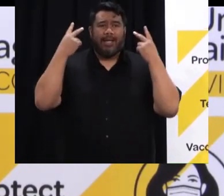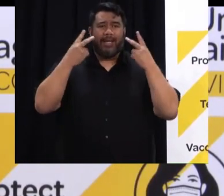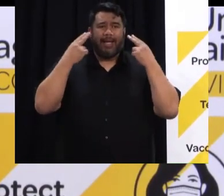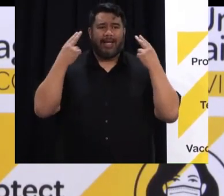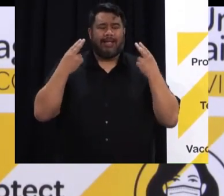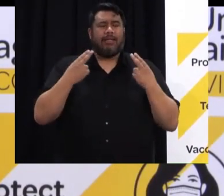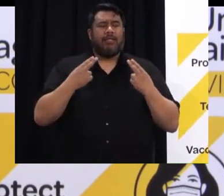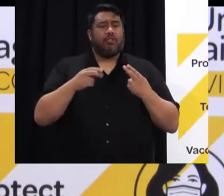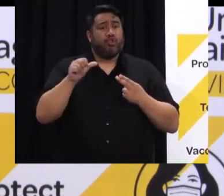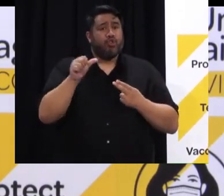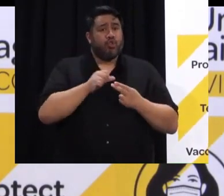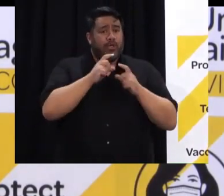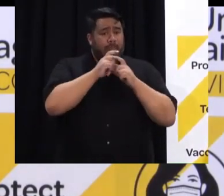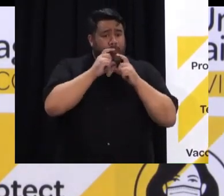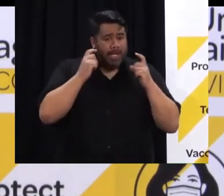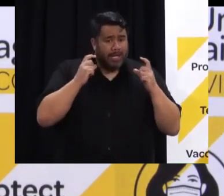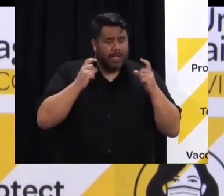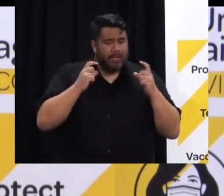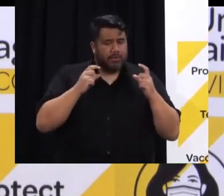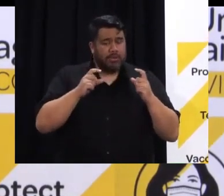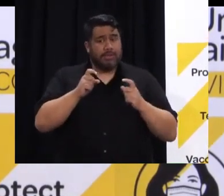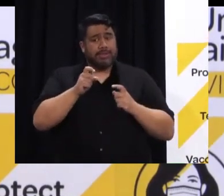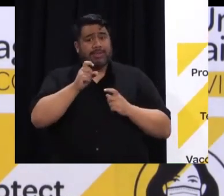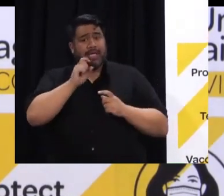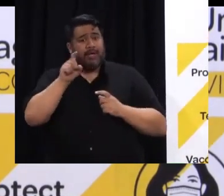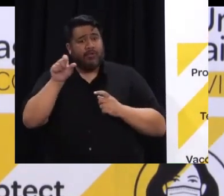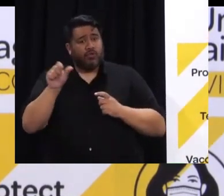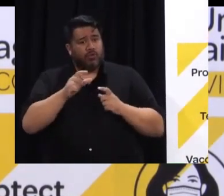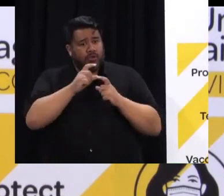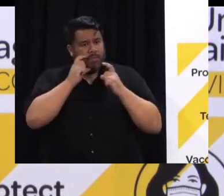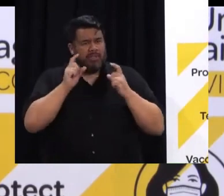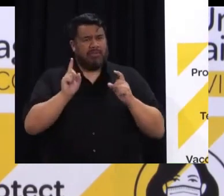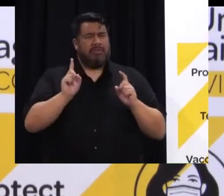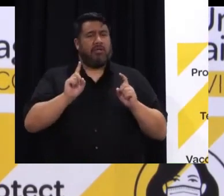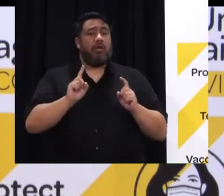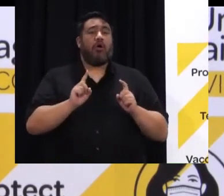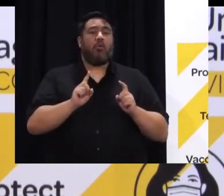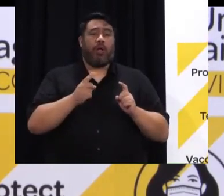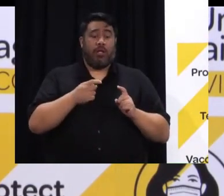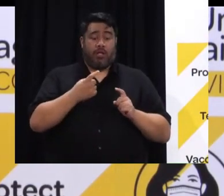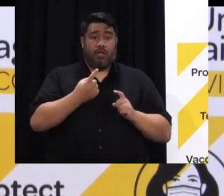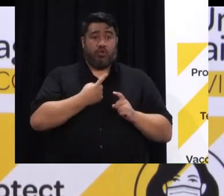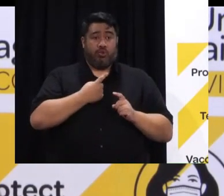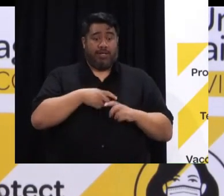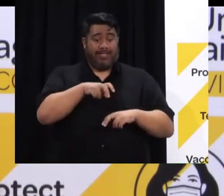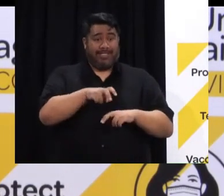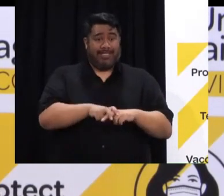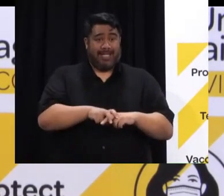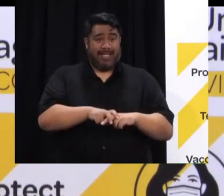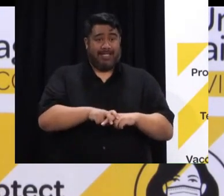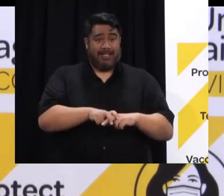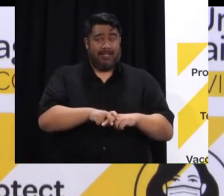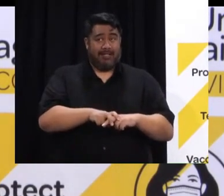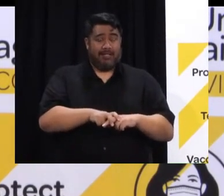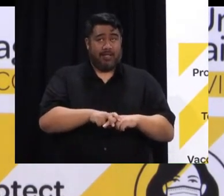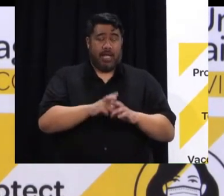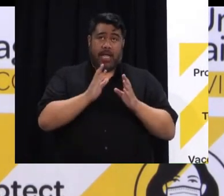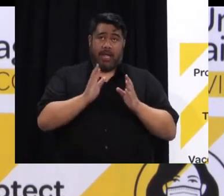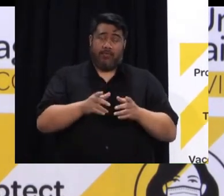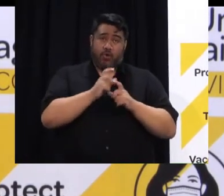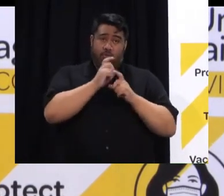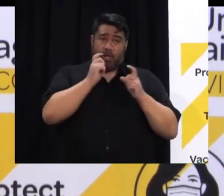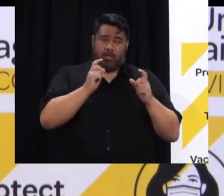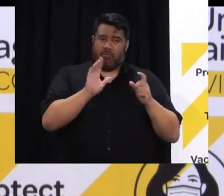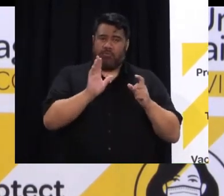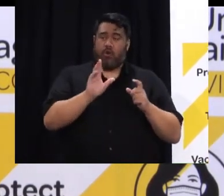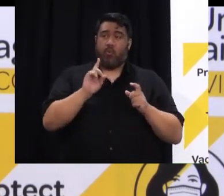if they can take it off. It's a staff member that's meant to wear it. The stylist is the person that has to wear the mask. I've been thinking about this myself ahead of the weekend.